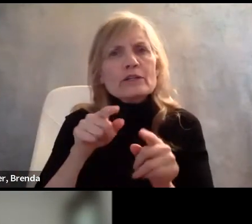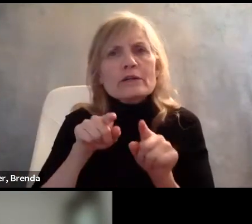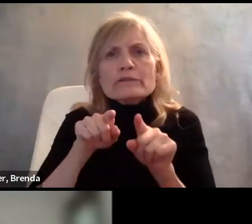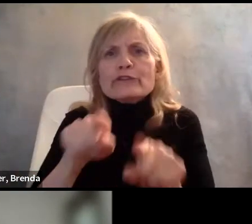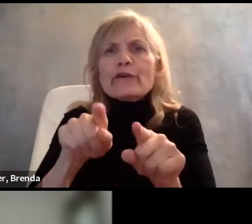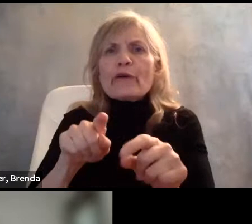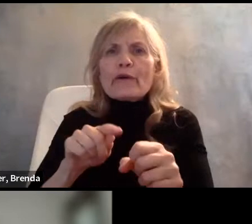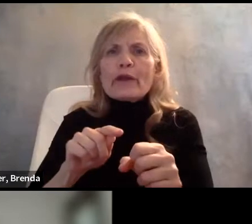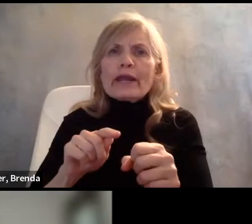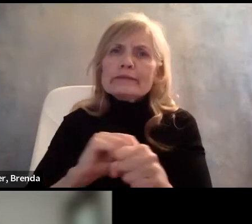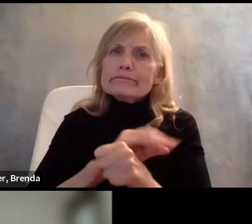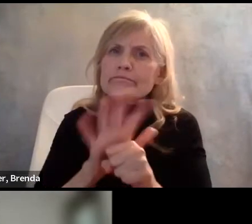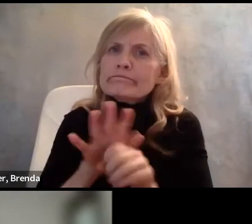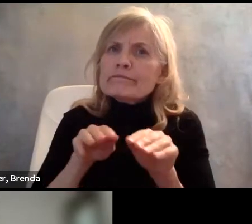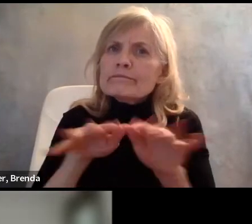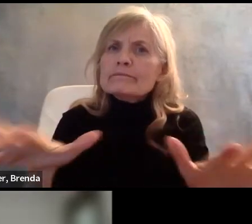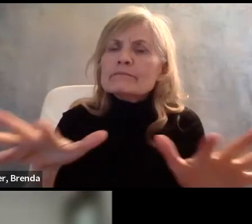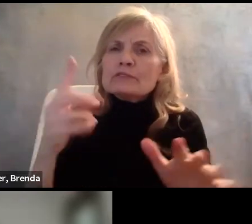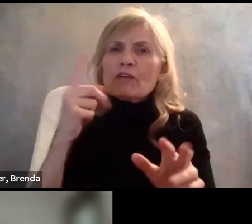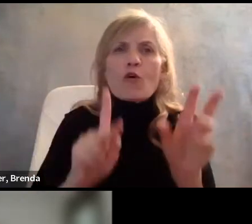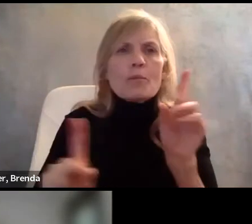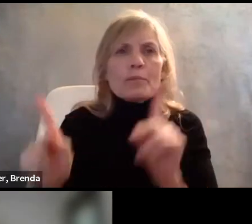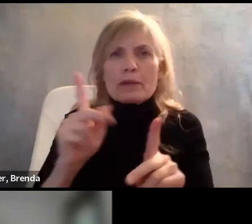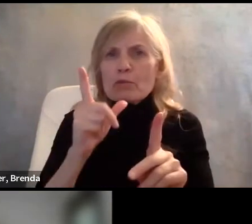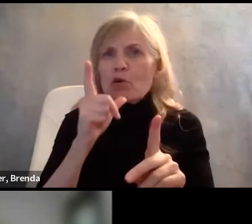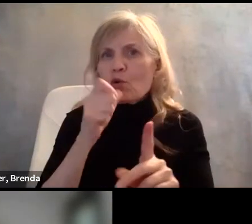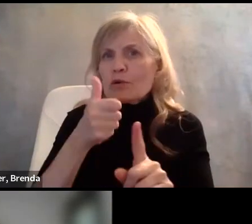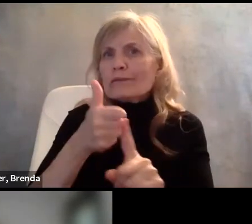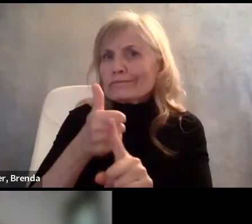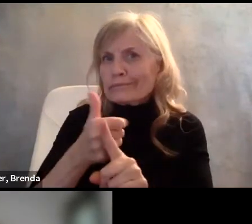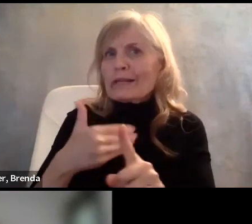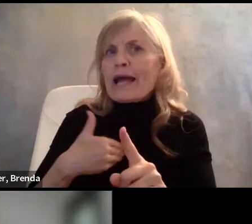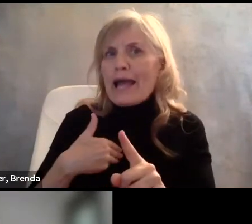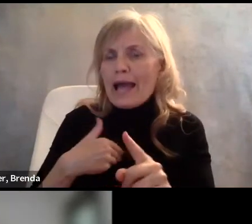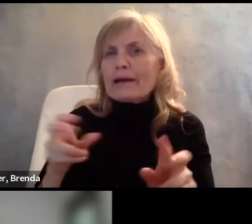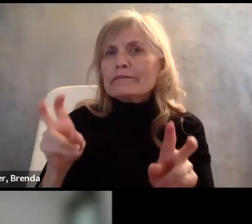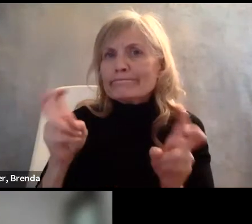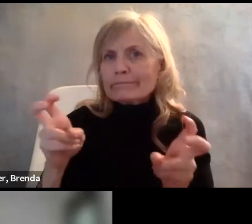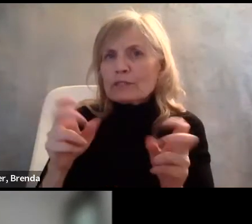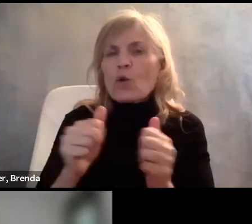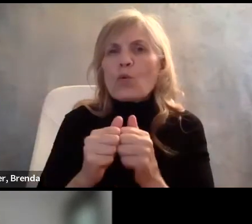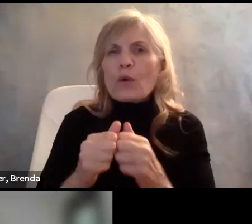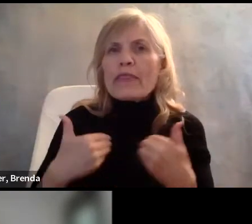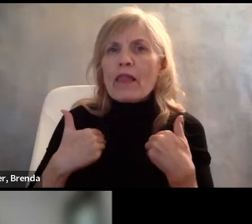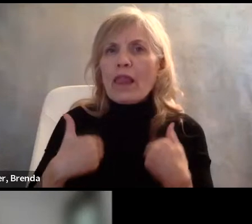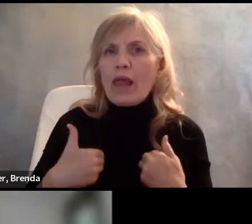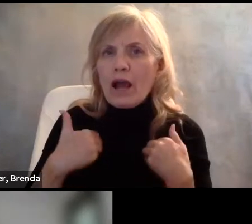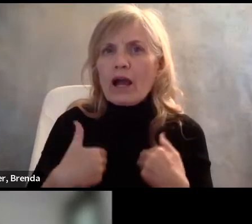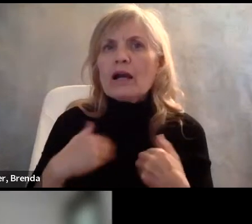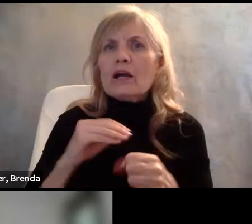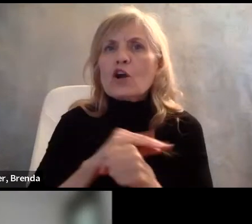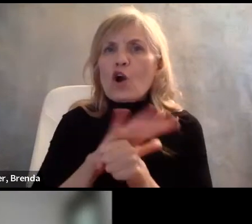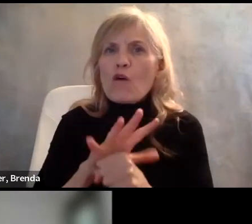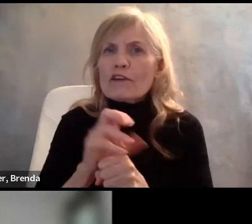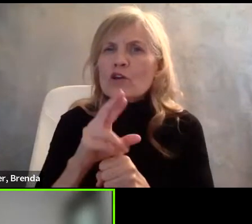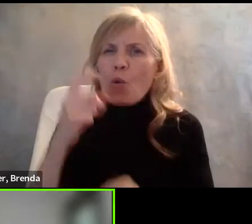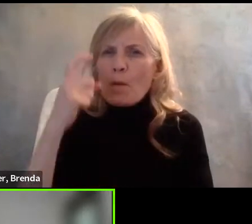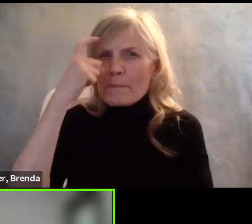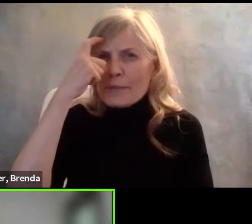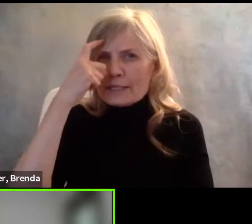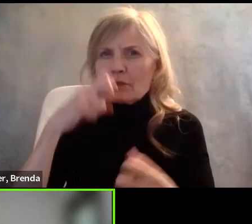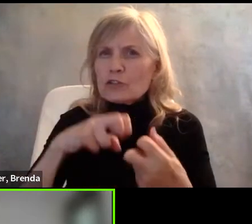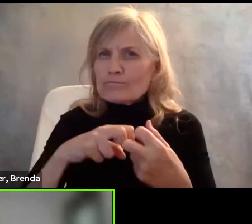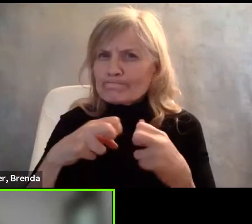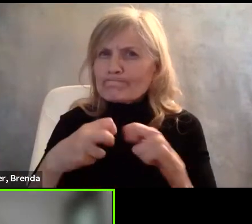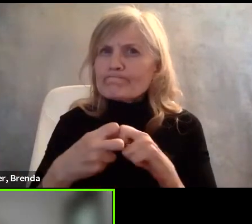employment prospects for individuals with issues related to long COVID or mental impairments. Well, thank you for